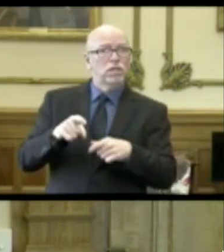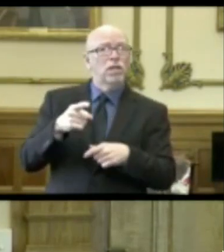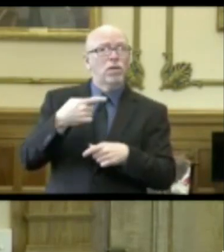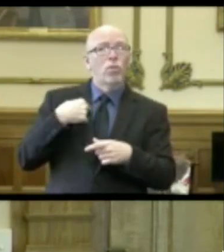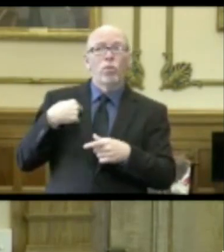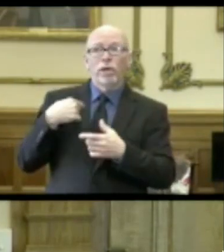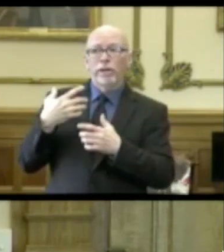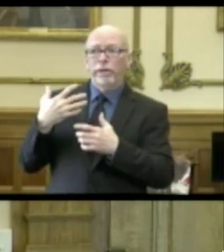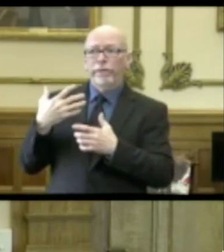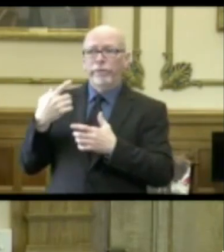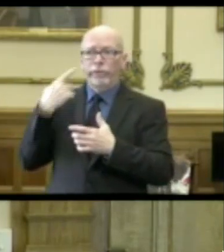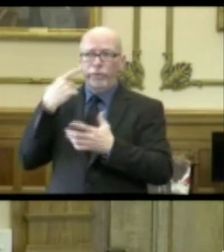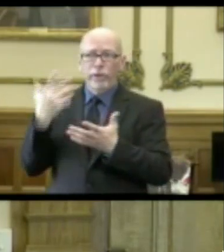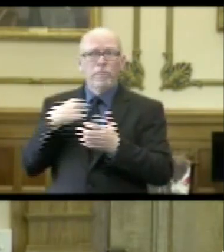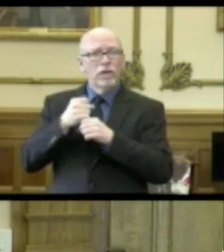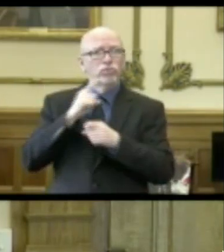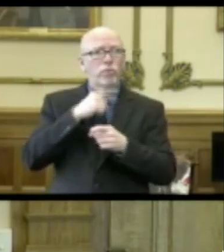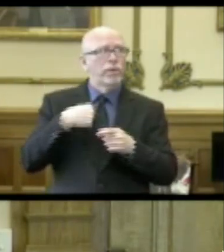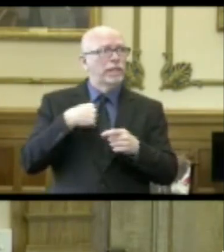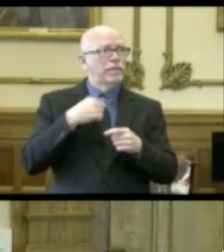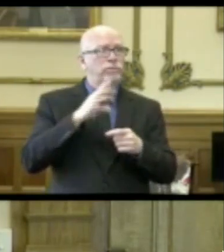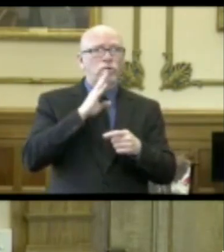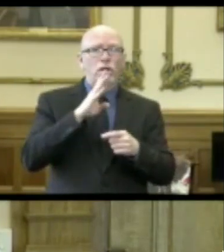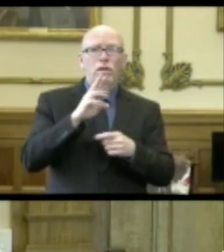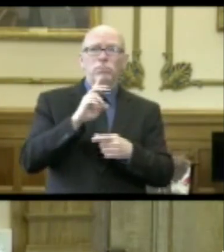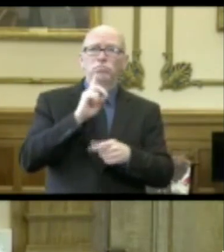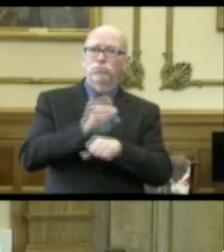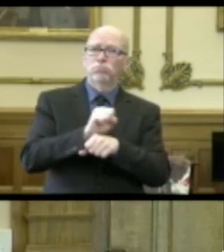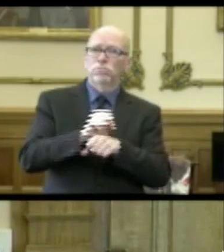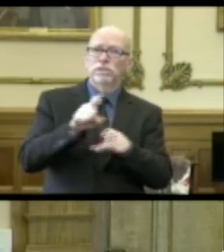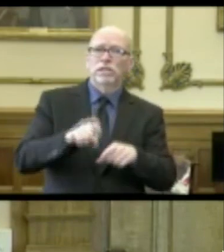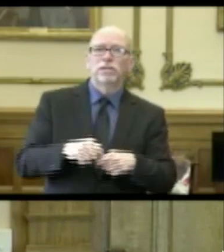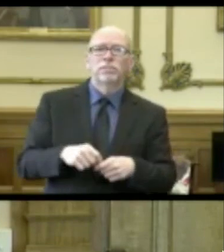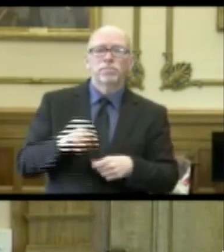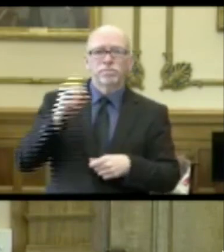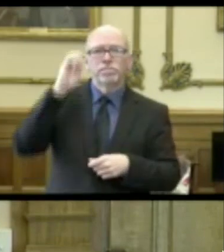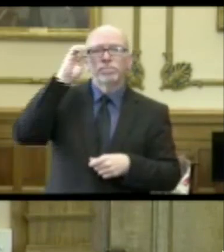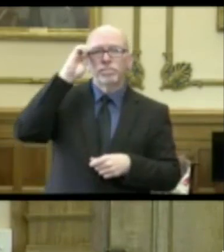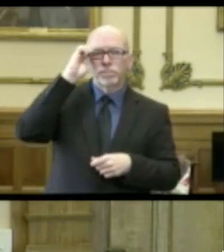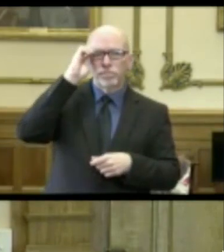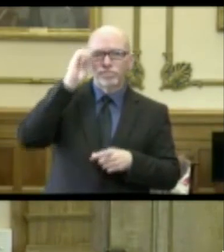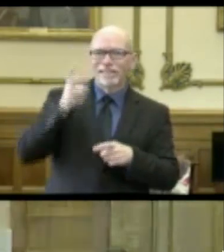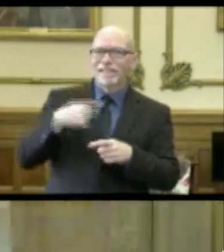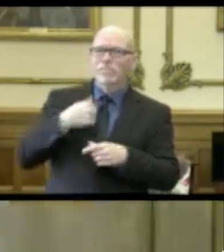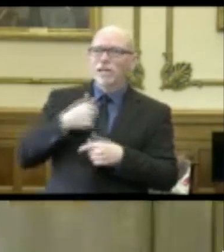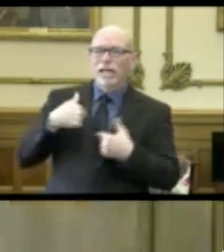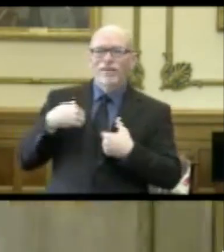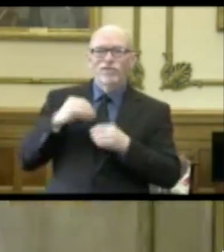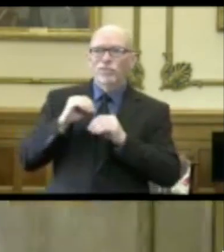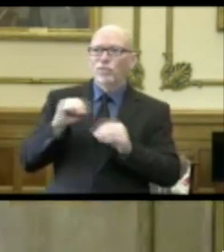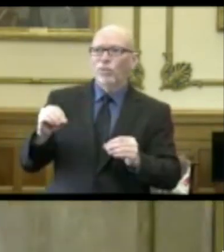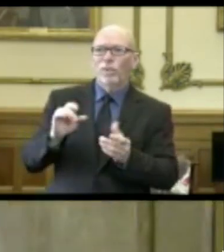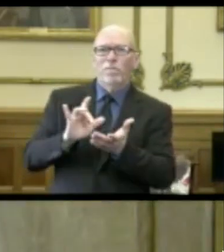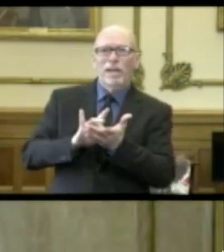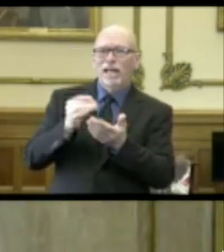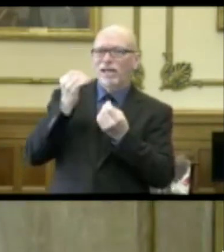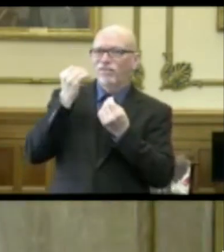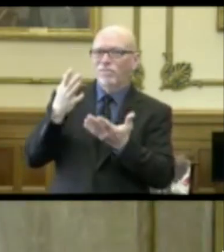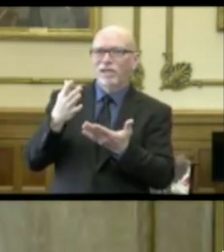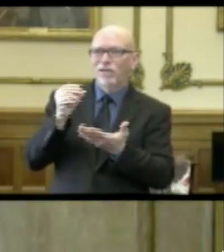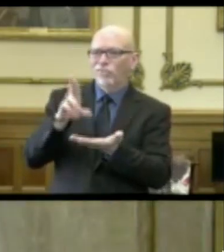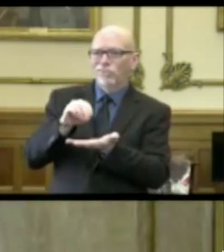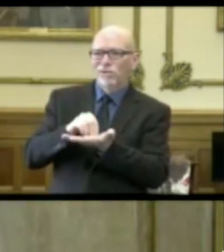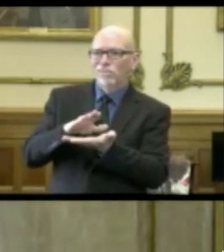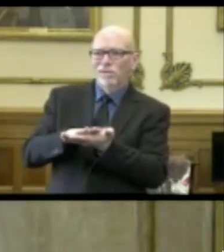to make sure we're saying something valid out there. I'm sorry, but I have absolutely no medical information or